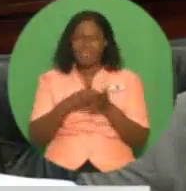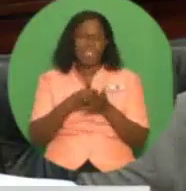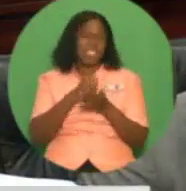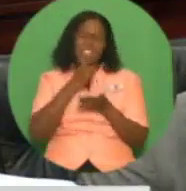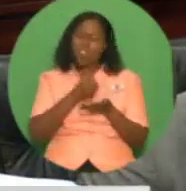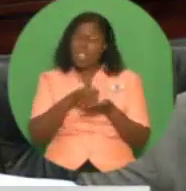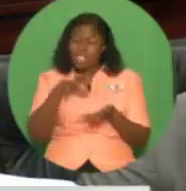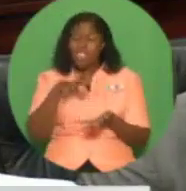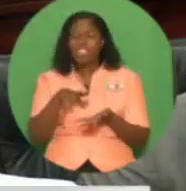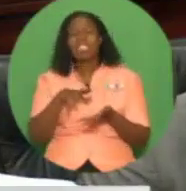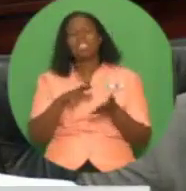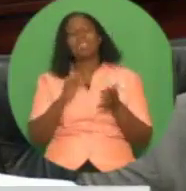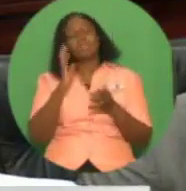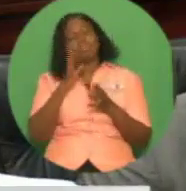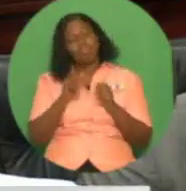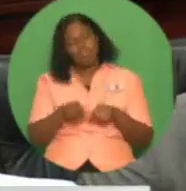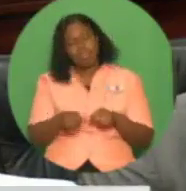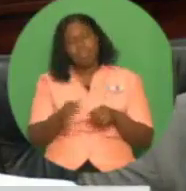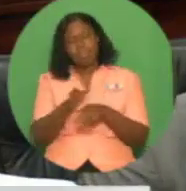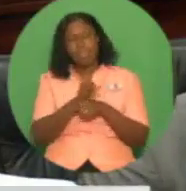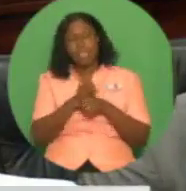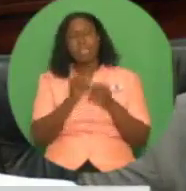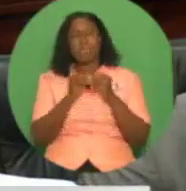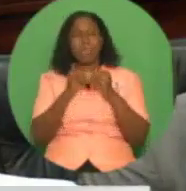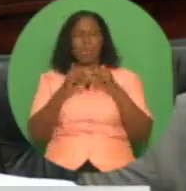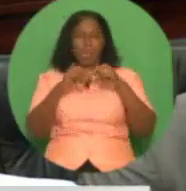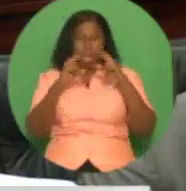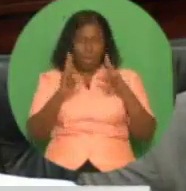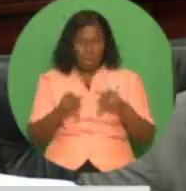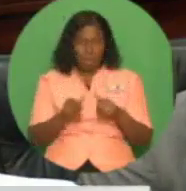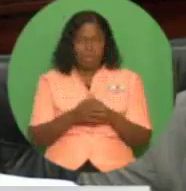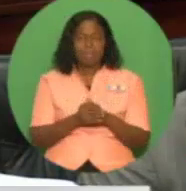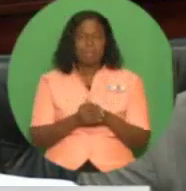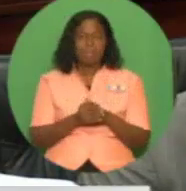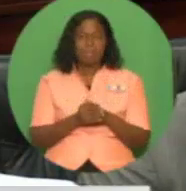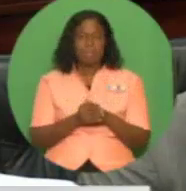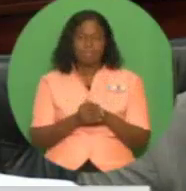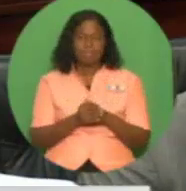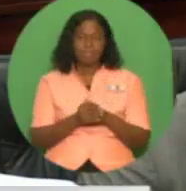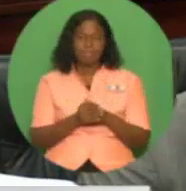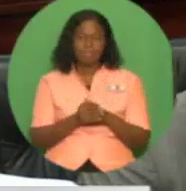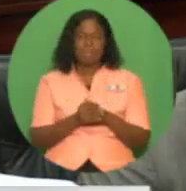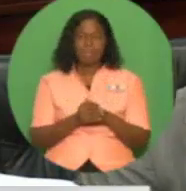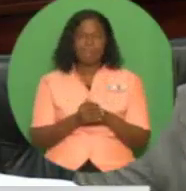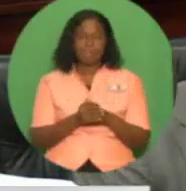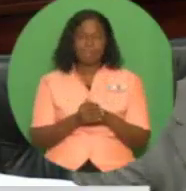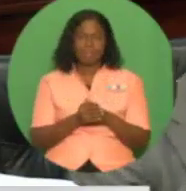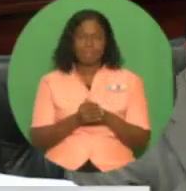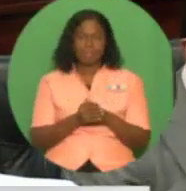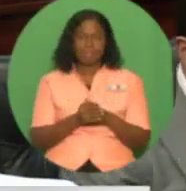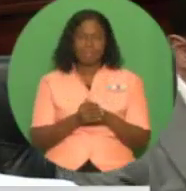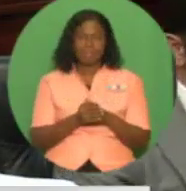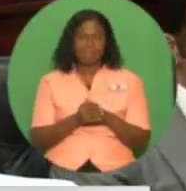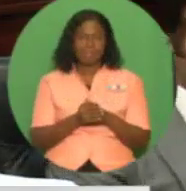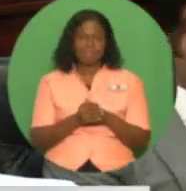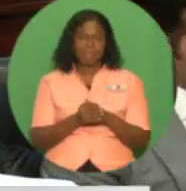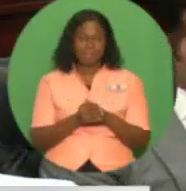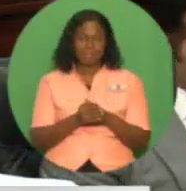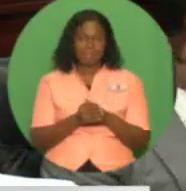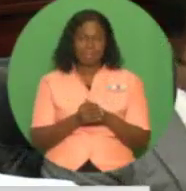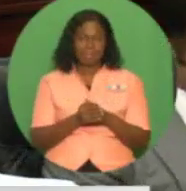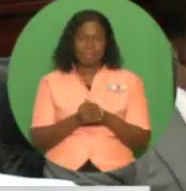Madam Speaker, will share with the national community the detailed features of this housing bond upon its final